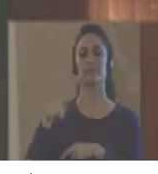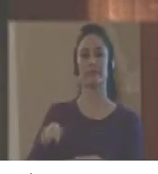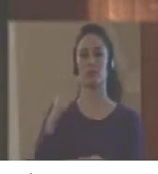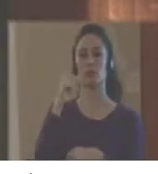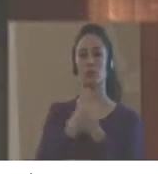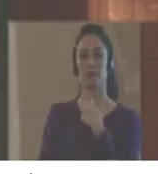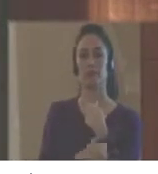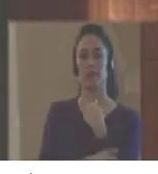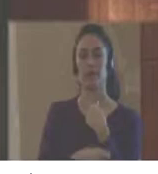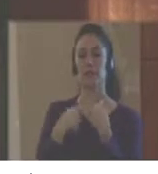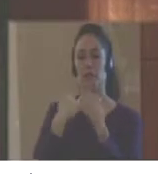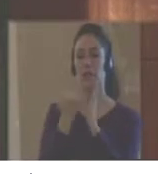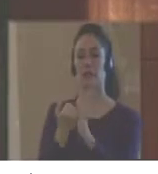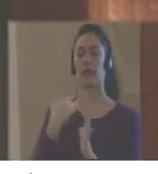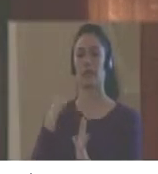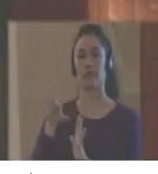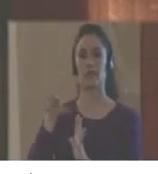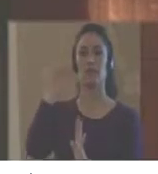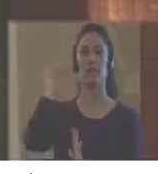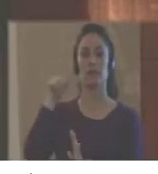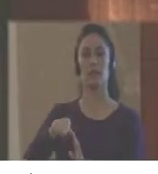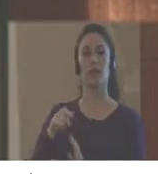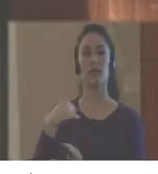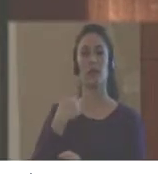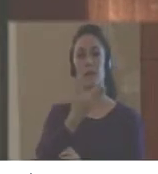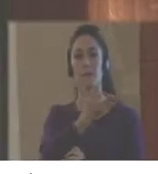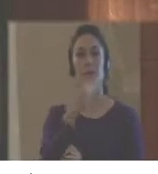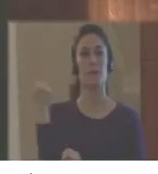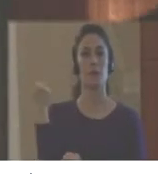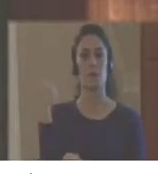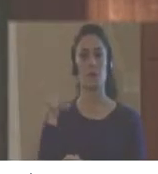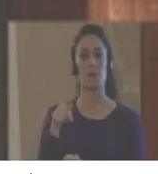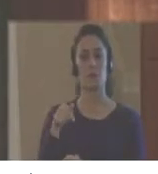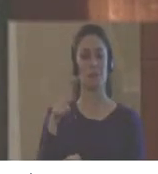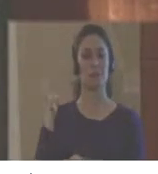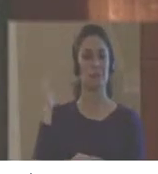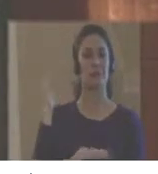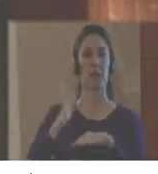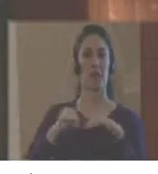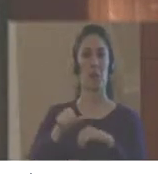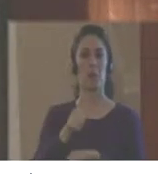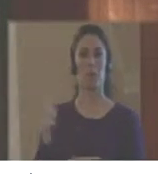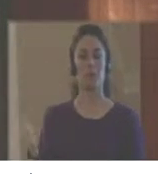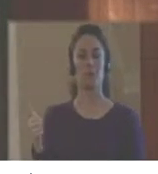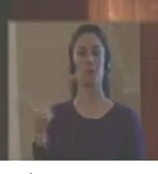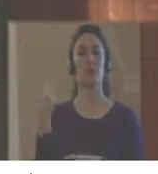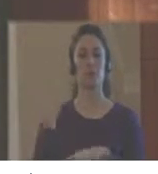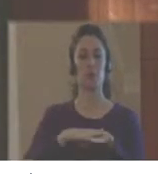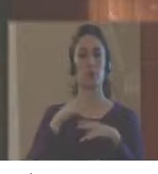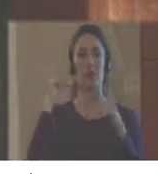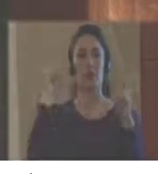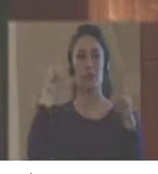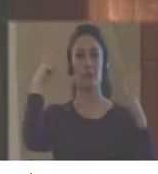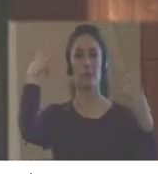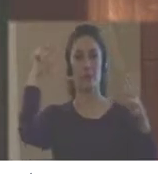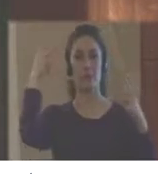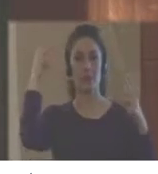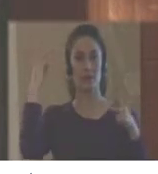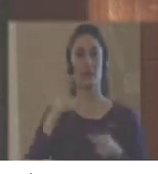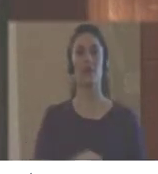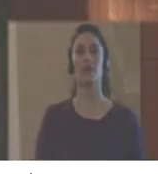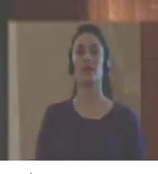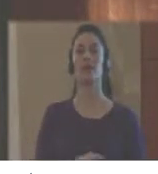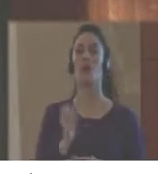phases and identifying risk, then some have a better articulation. And